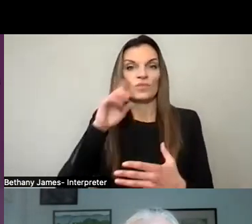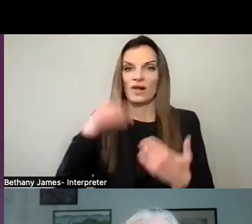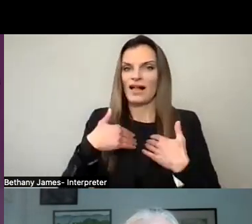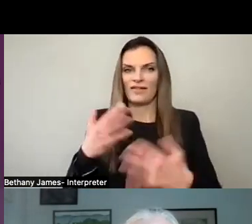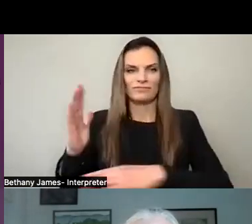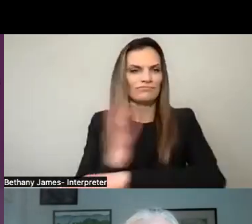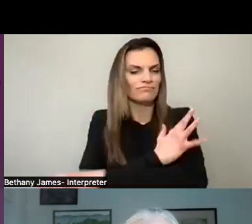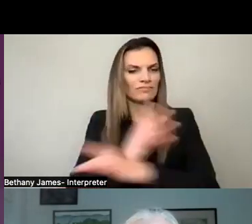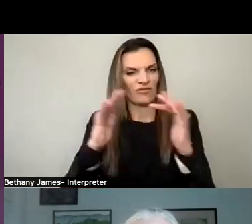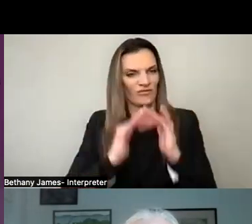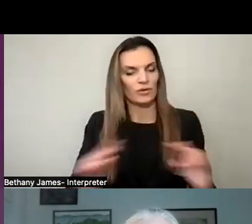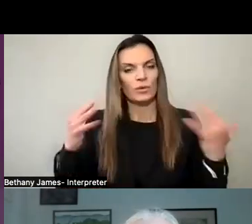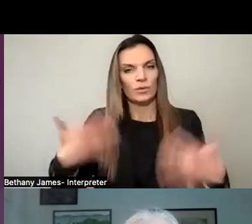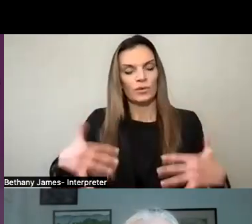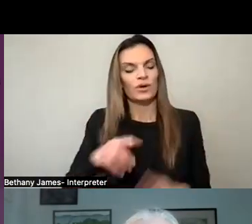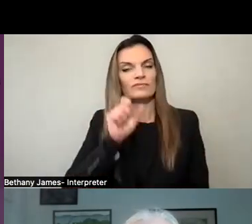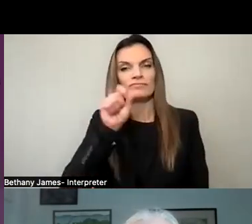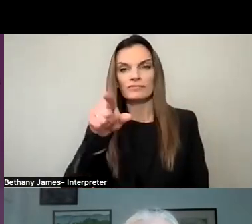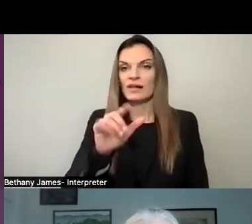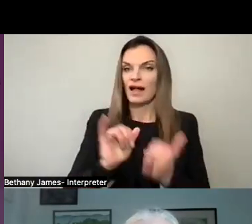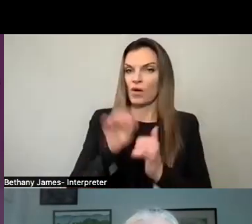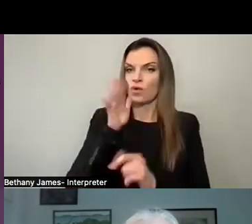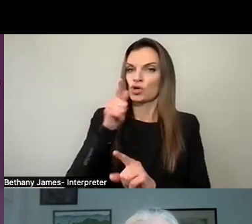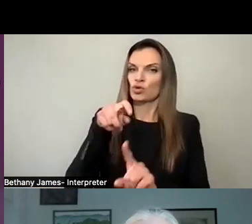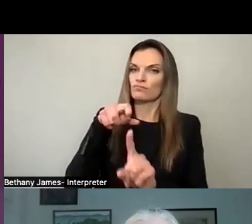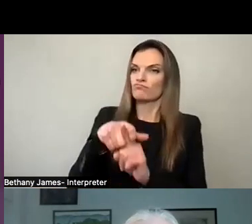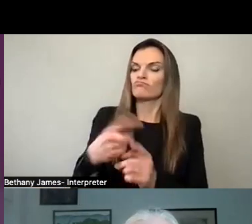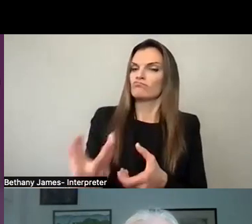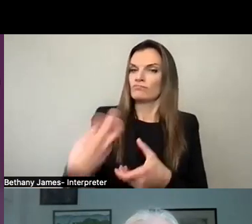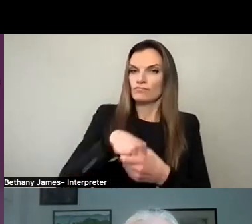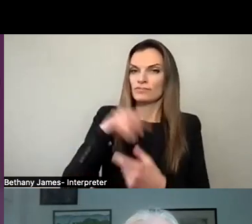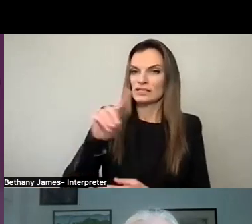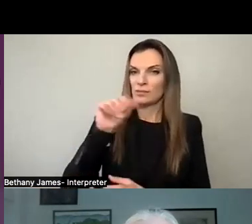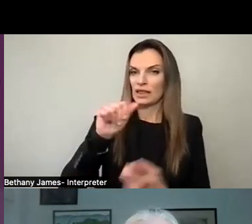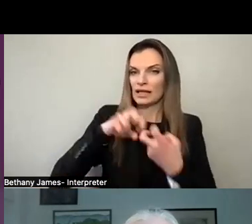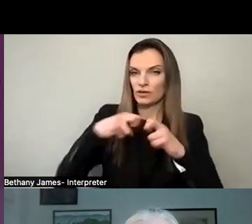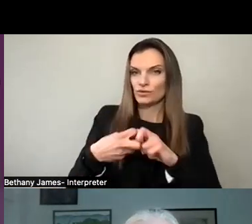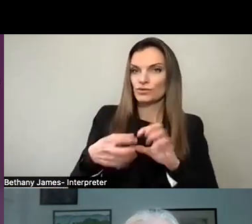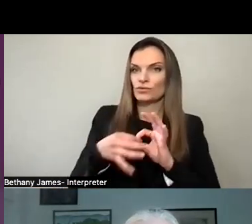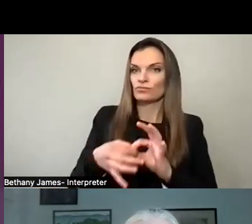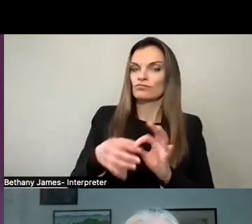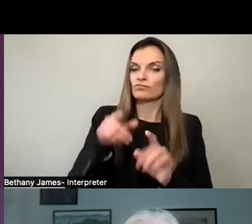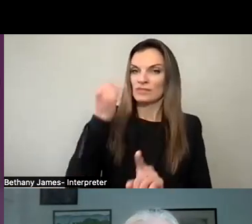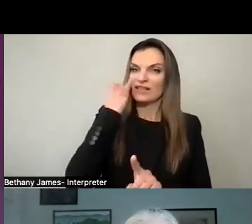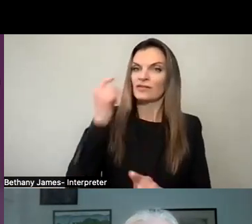What do you want to do to incorporate disability issues into your work as an elected leader?